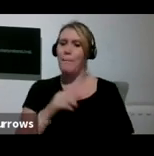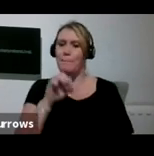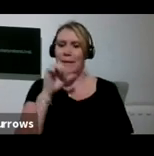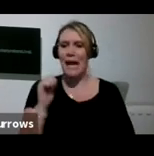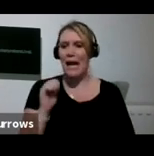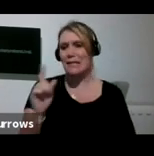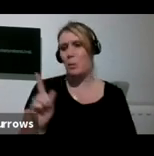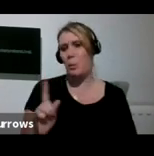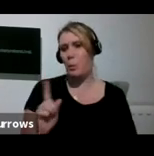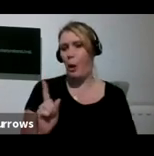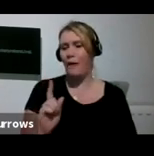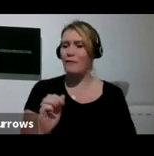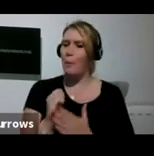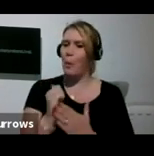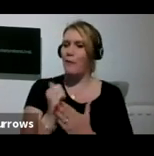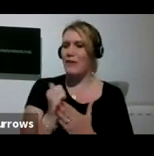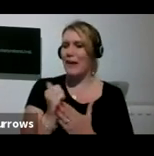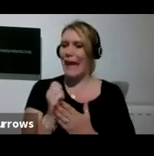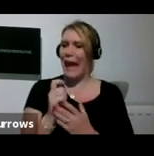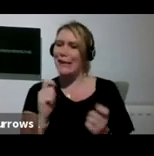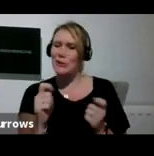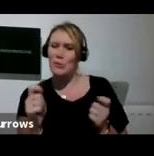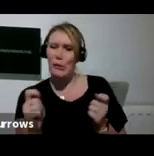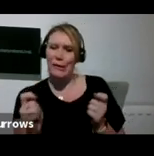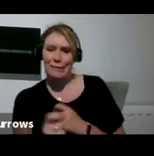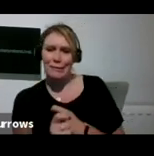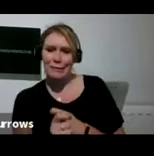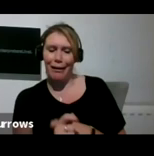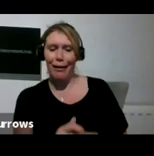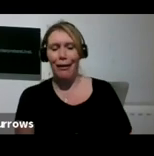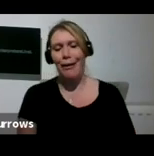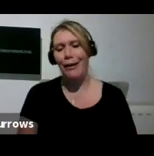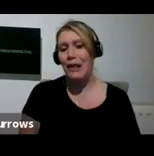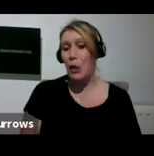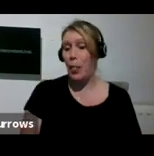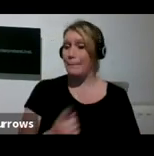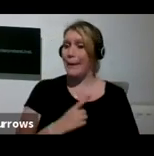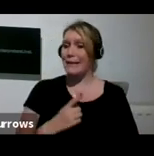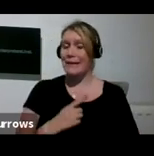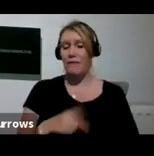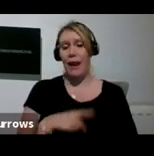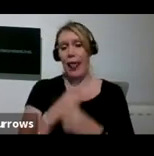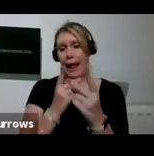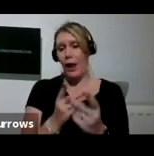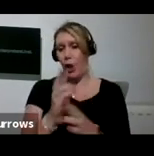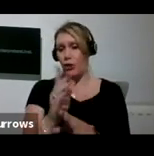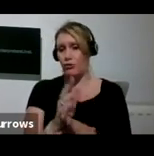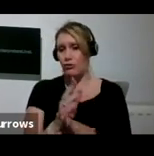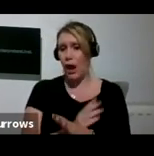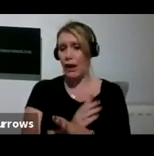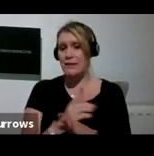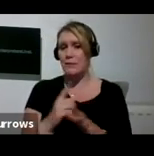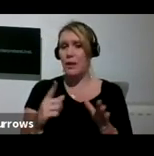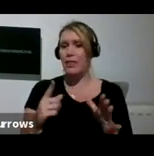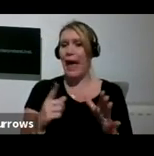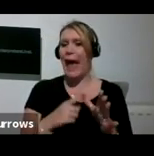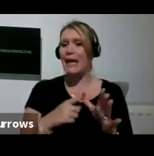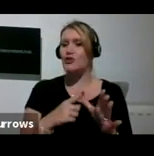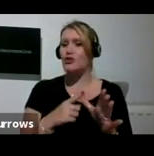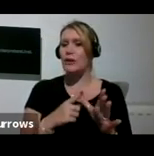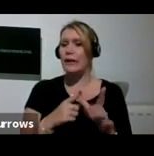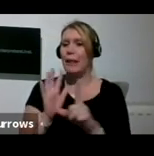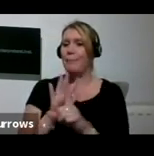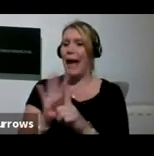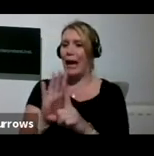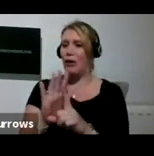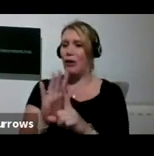whatever. And so there I am lying on the grass with Adrian in the background trimming Kiwis. And yeah,